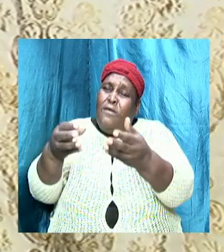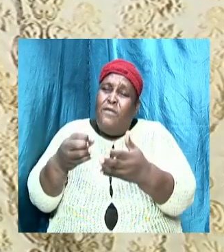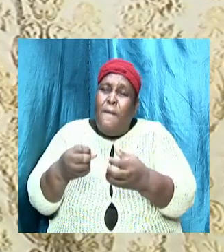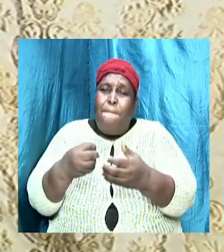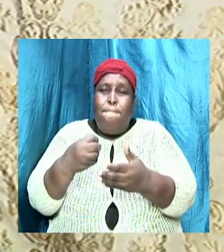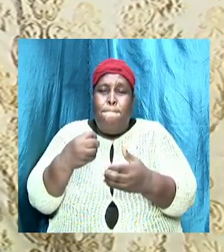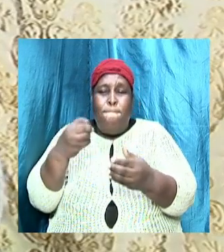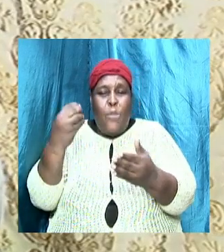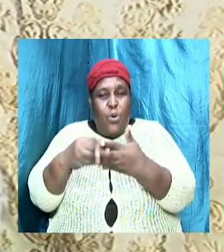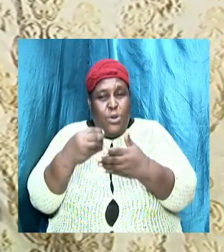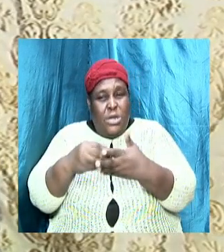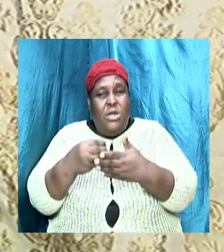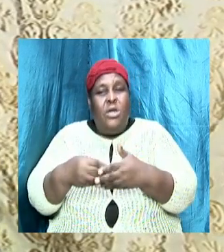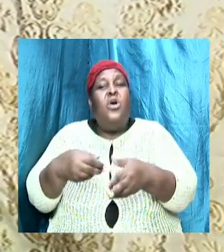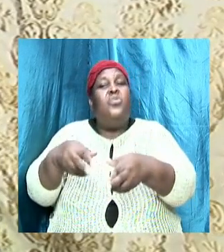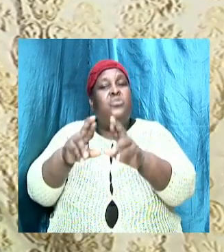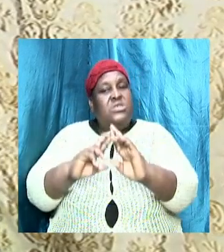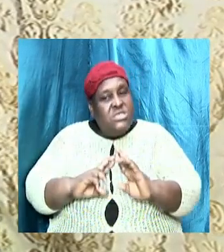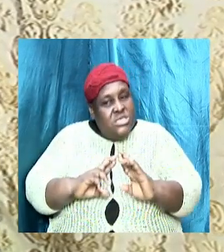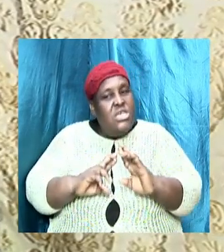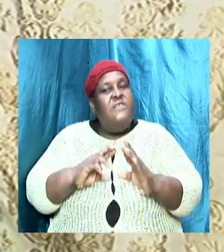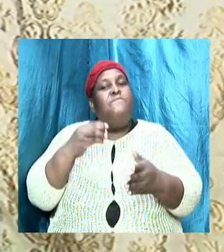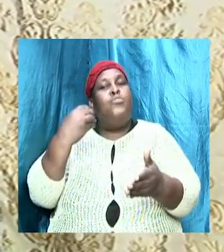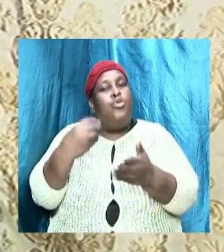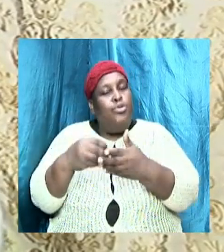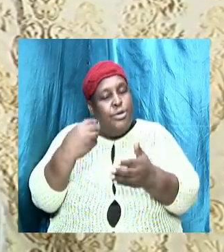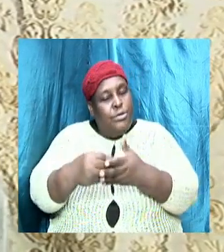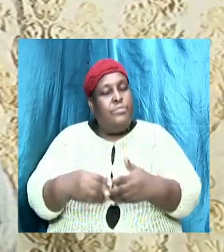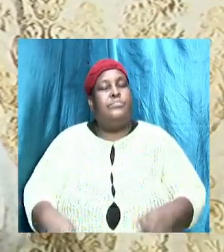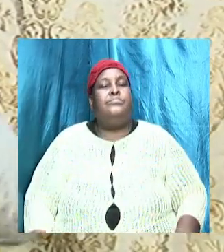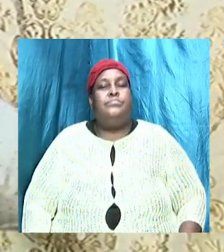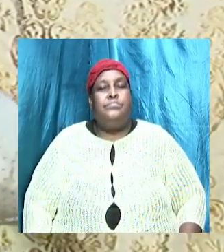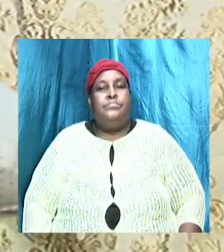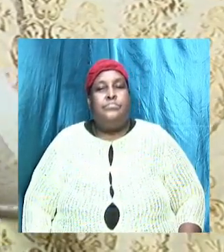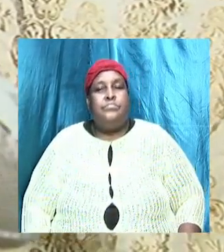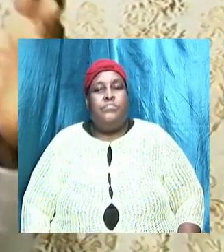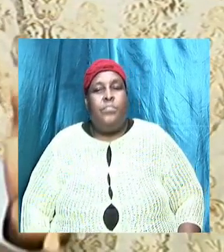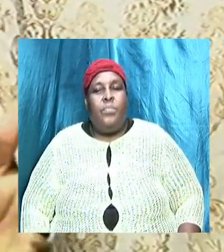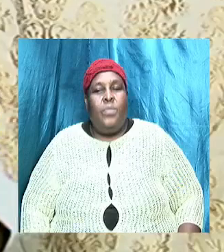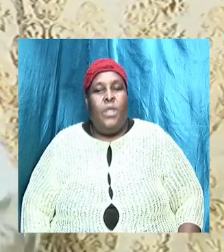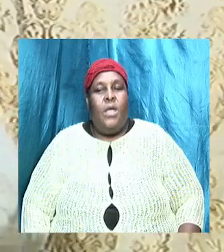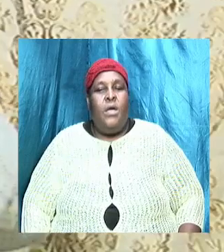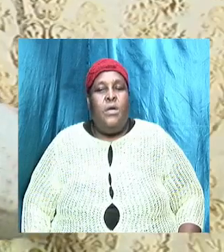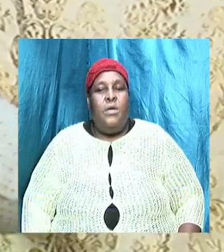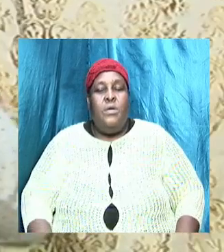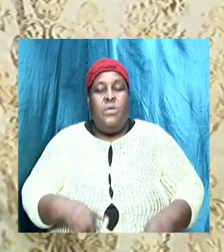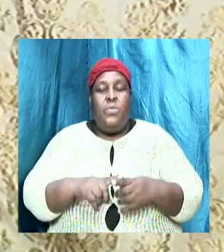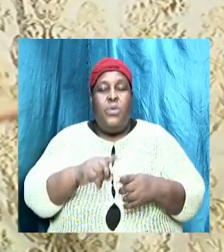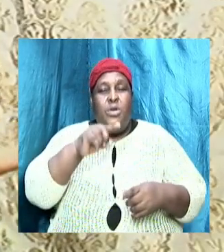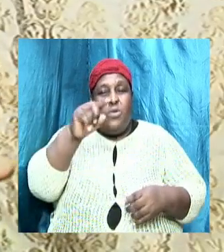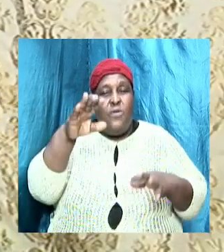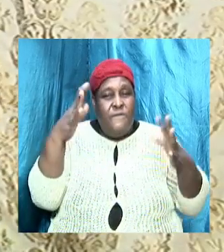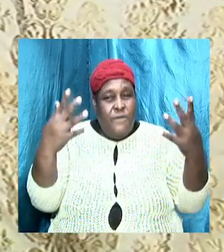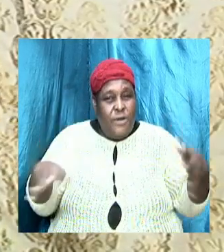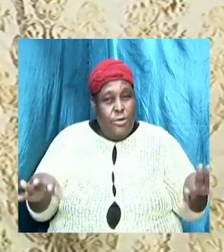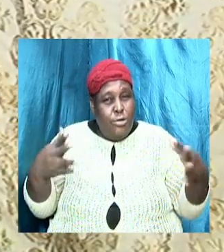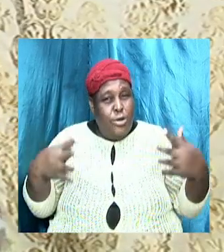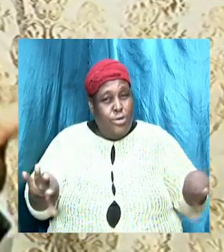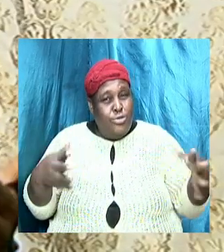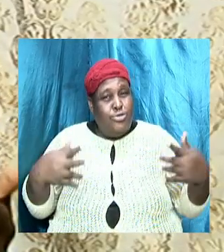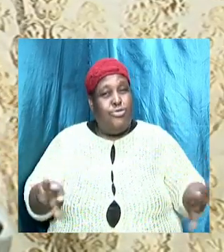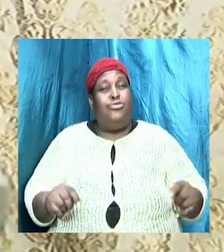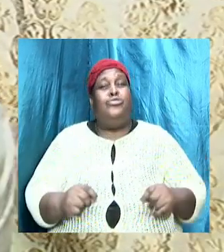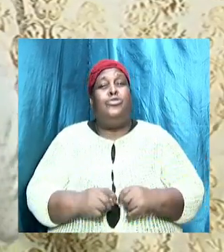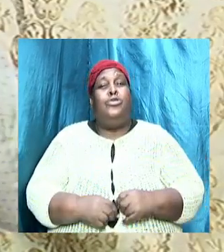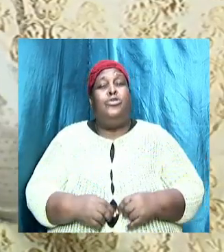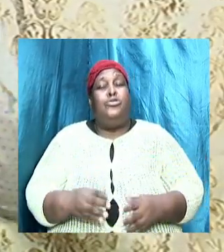now and preachers and these seminaries when you are through in some of these